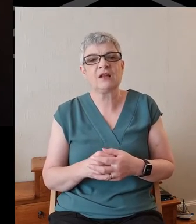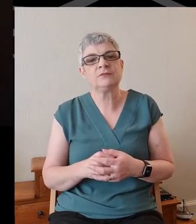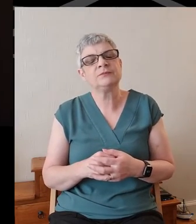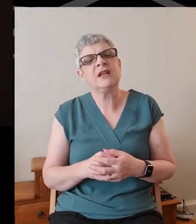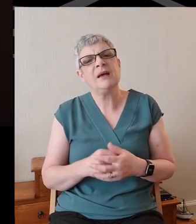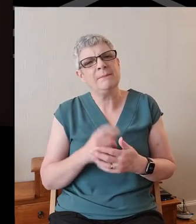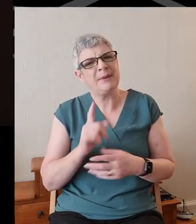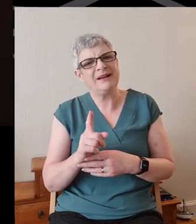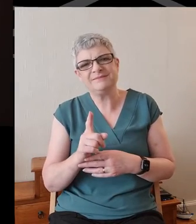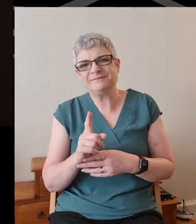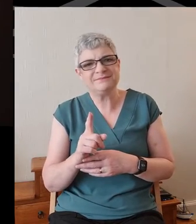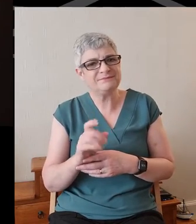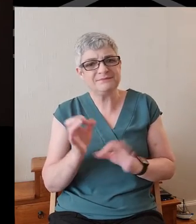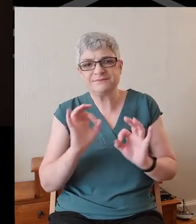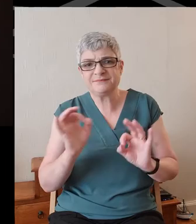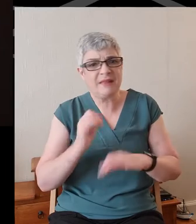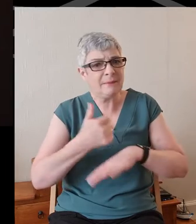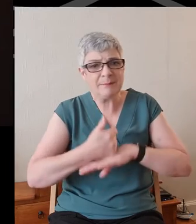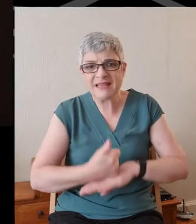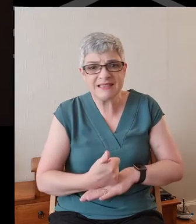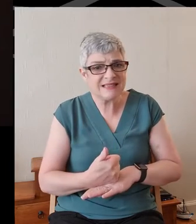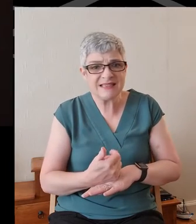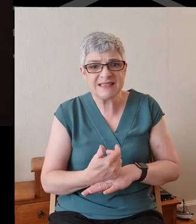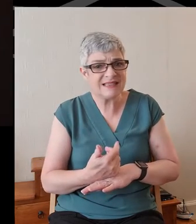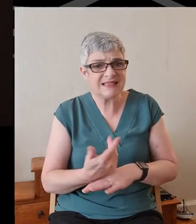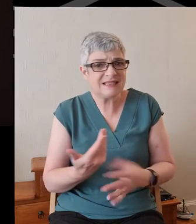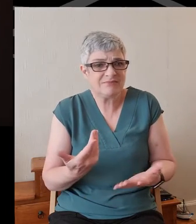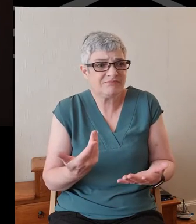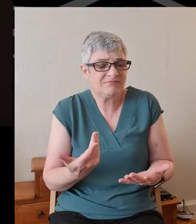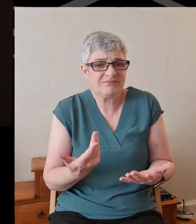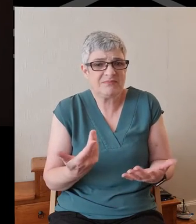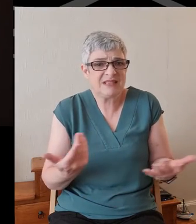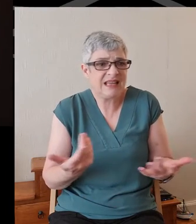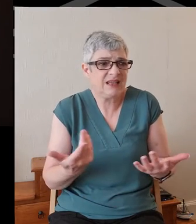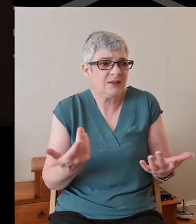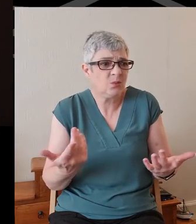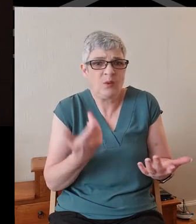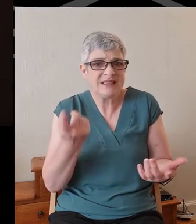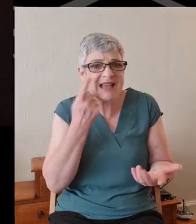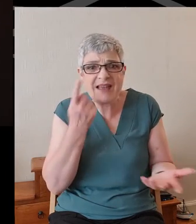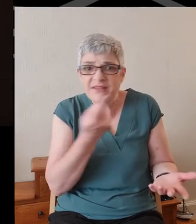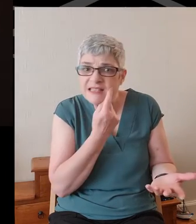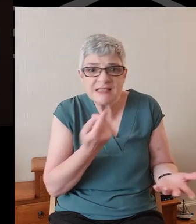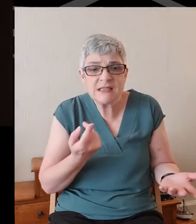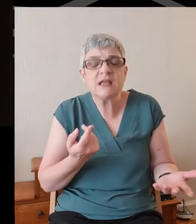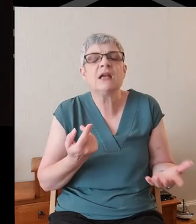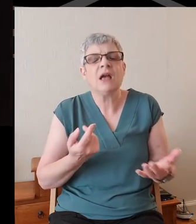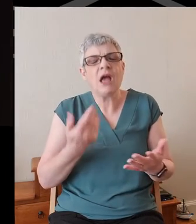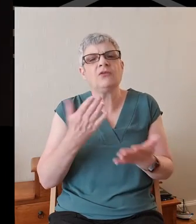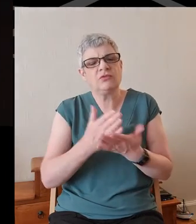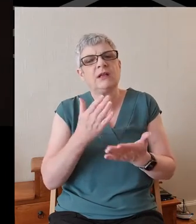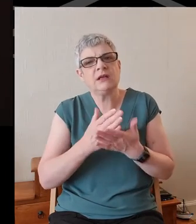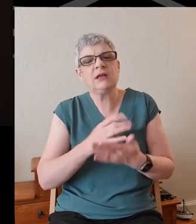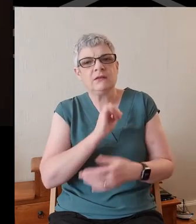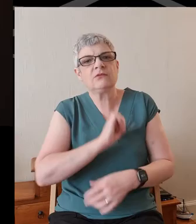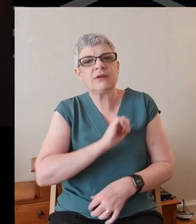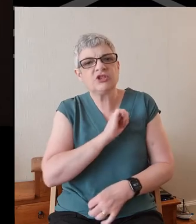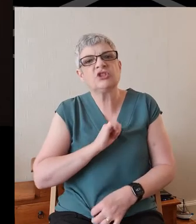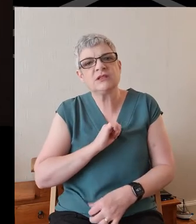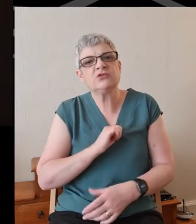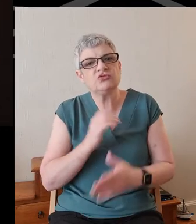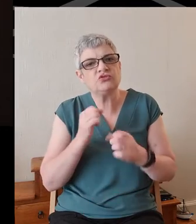And yet there's no basis for any of that. And it's one of the failures of the Christian church, I believe,